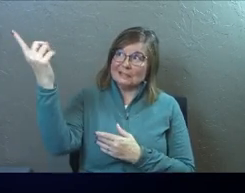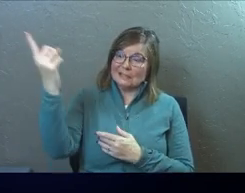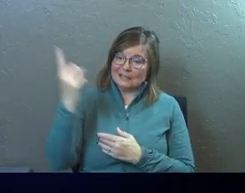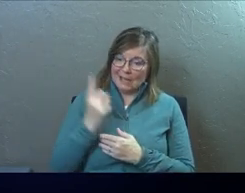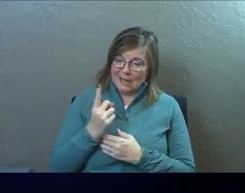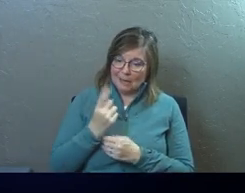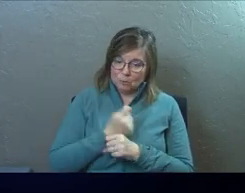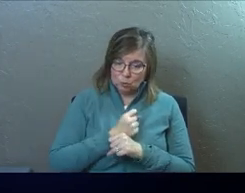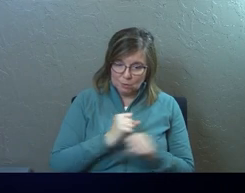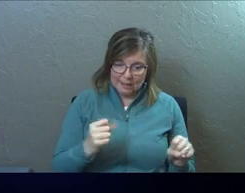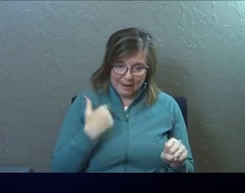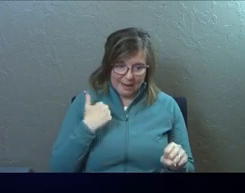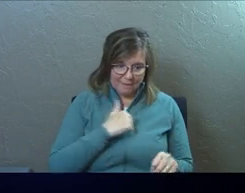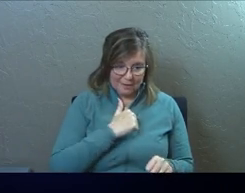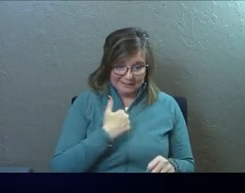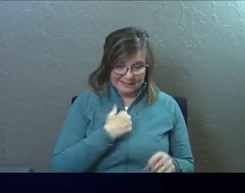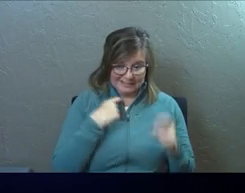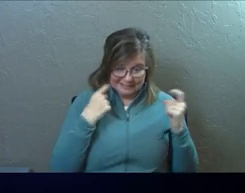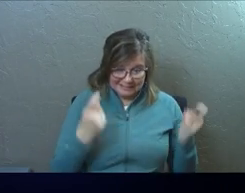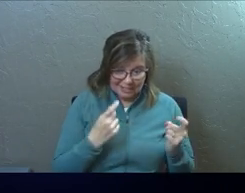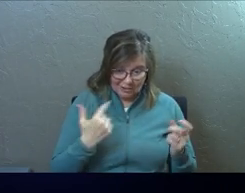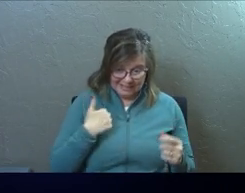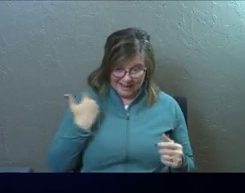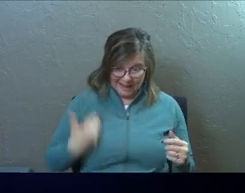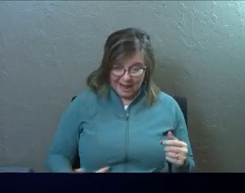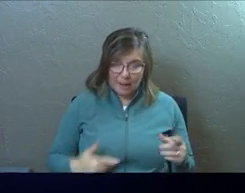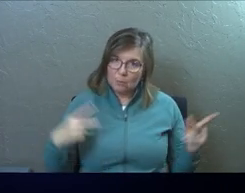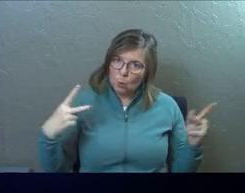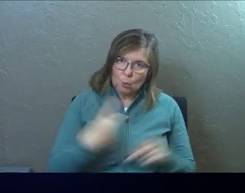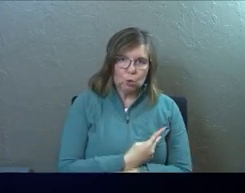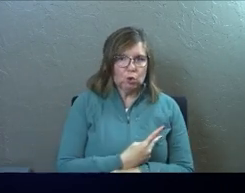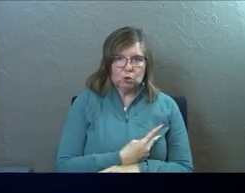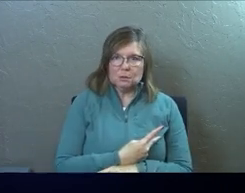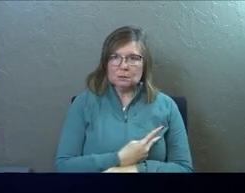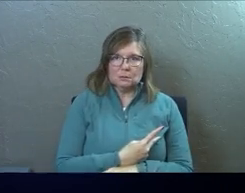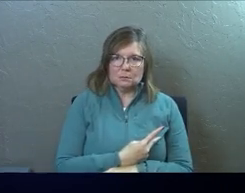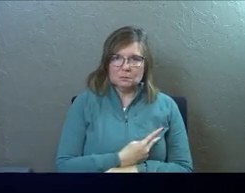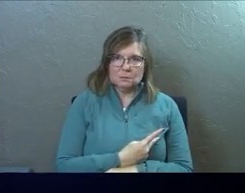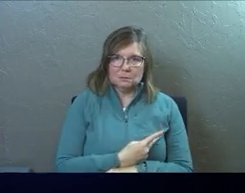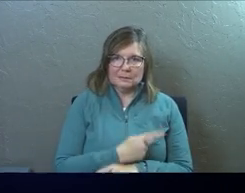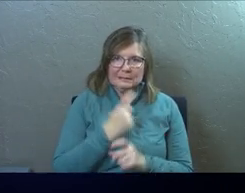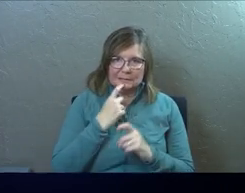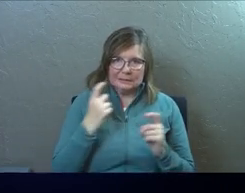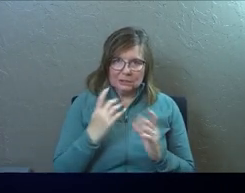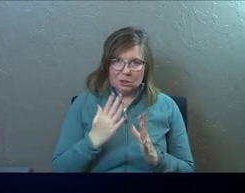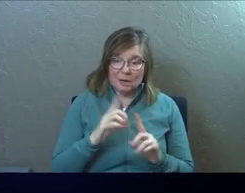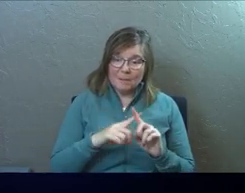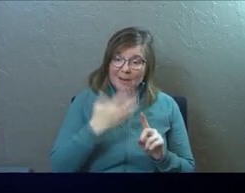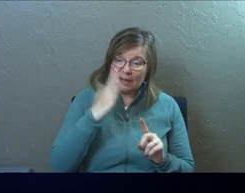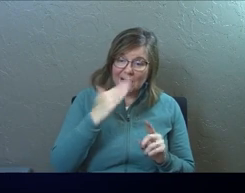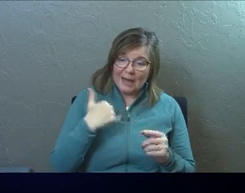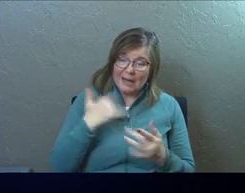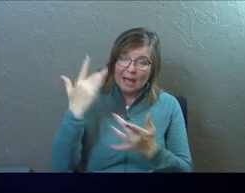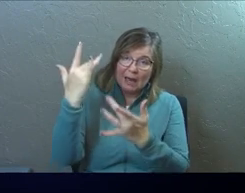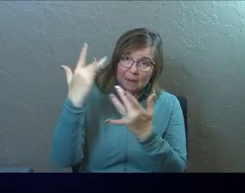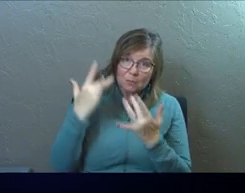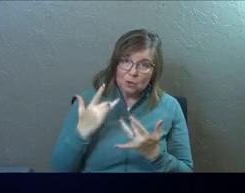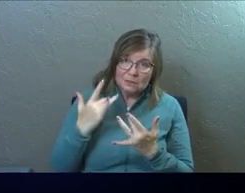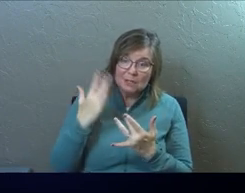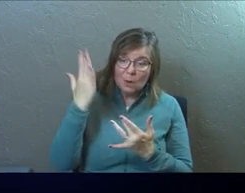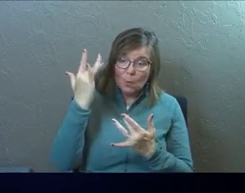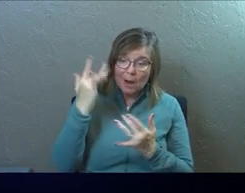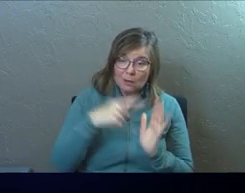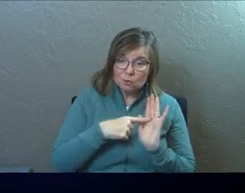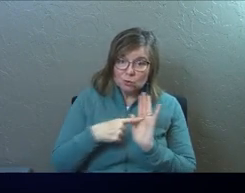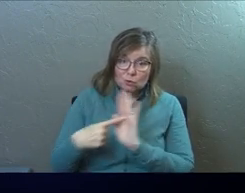save sinners and I am the worst of them all. That's a big statement. But God had mercy on me so that Christ Jesus could use me as a